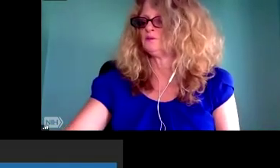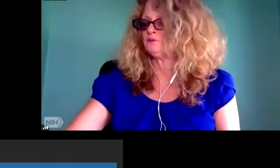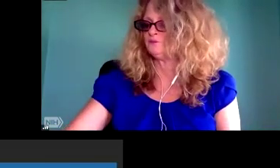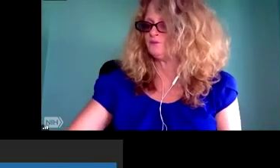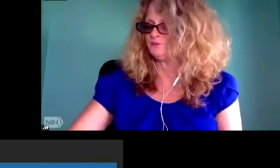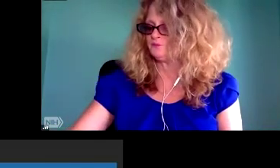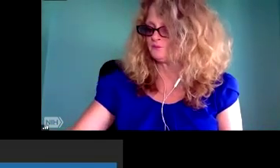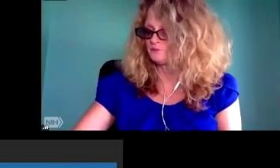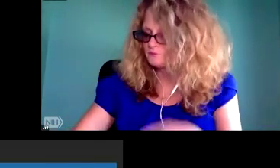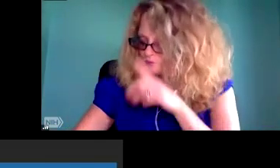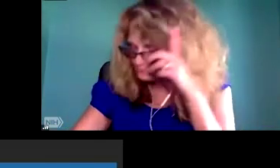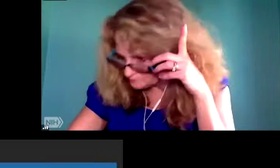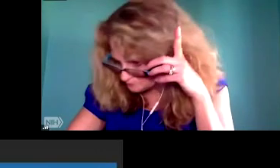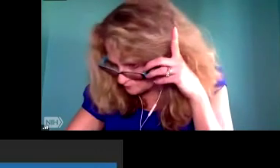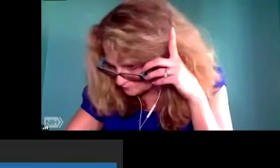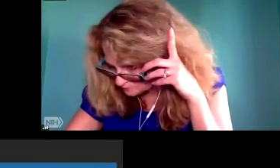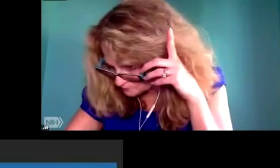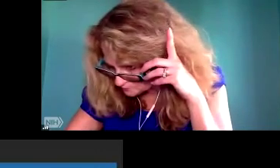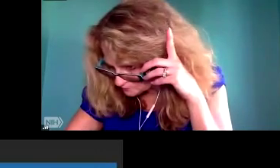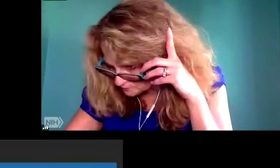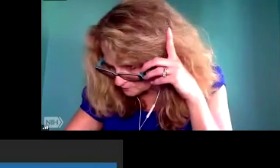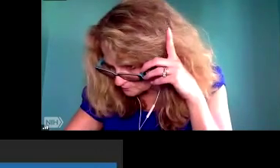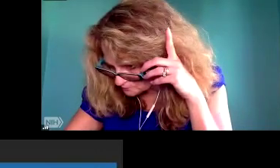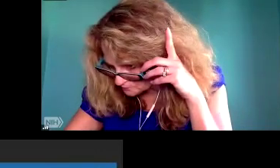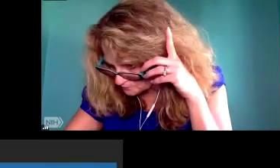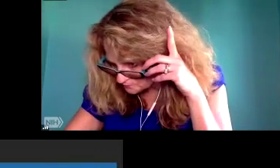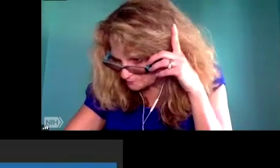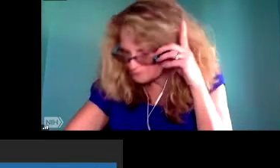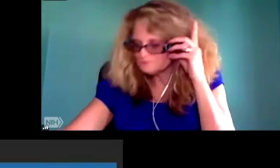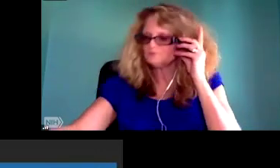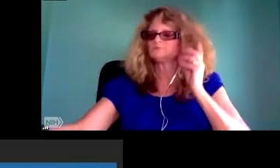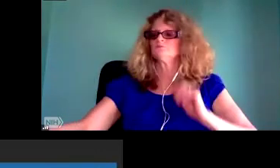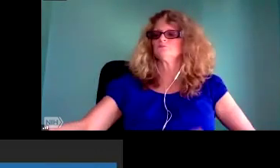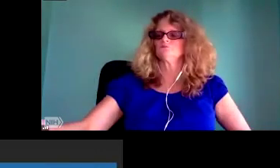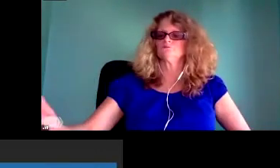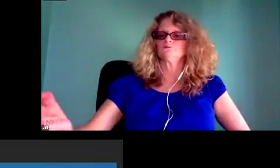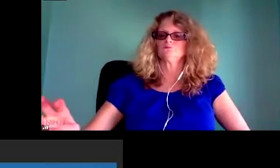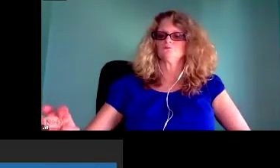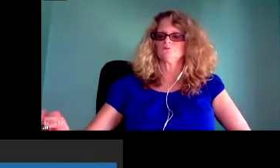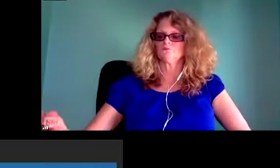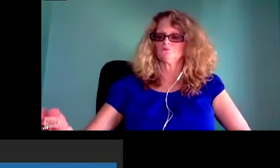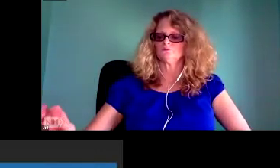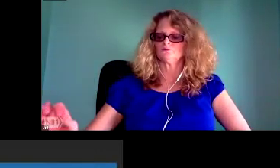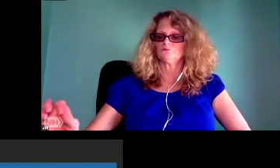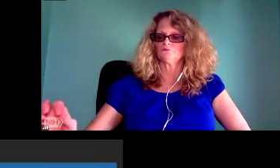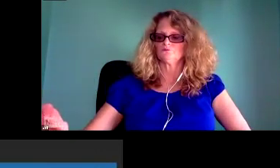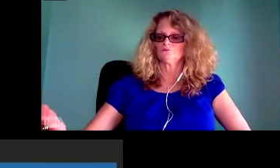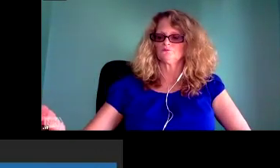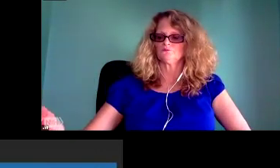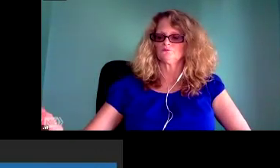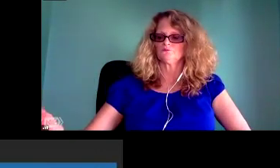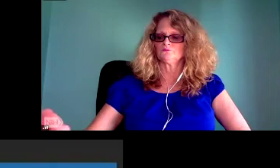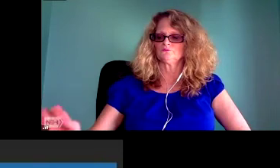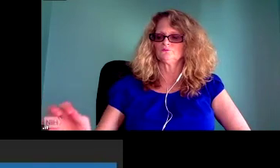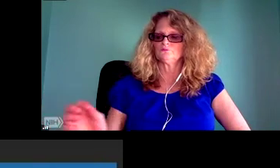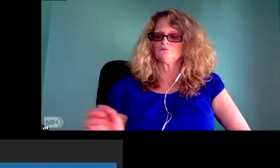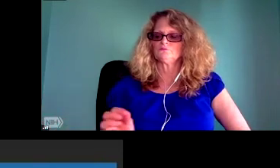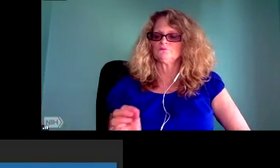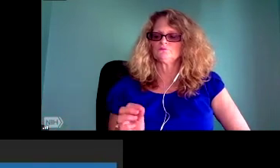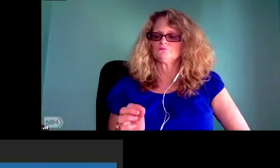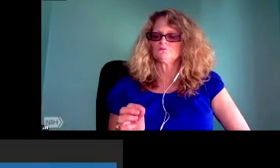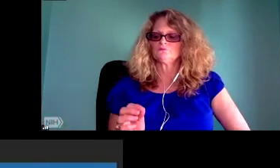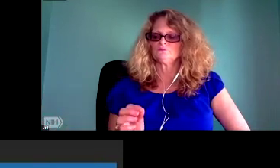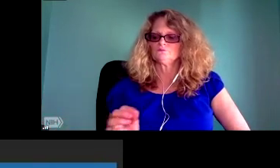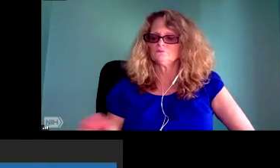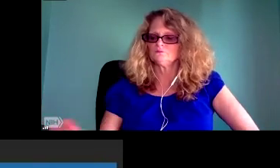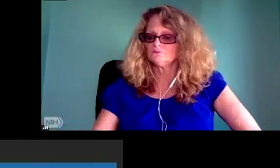number of theorists who've really been proposing important interventions at the intersection of race technology and society. And I want to just foreground these people because some of them